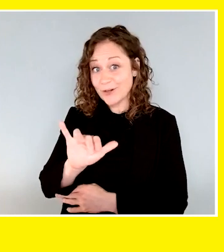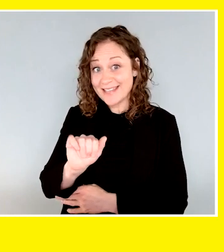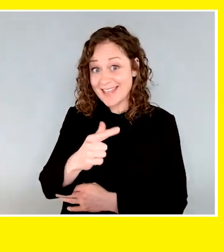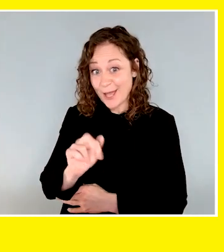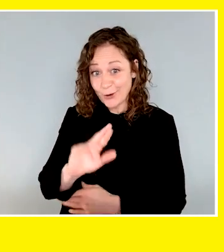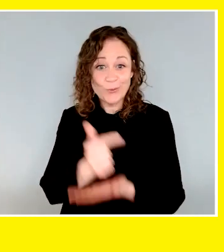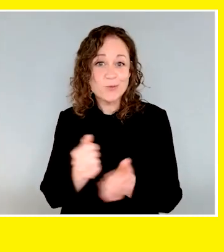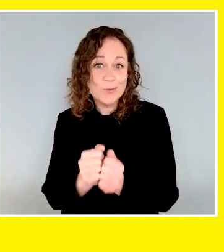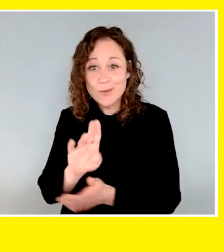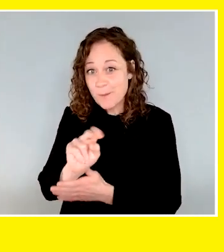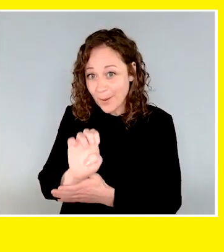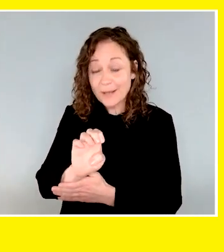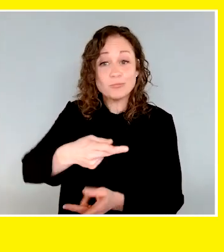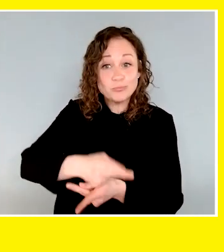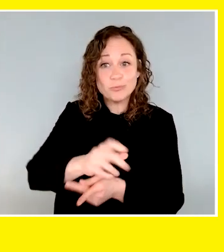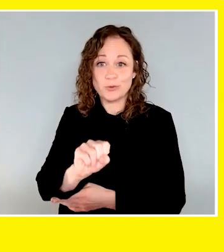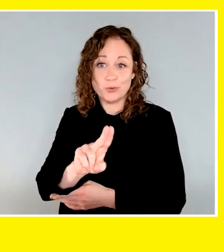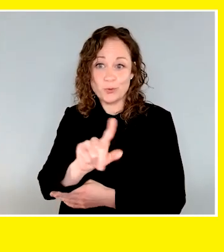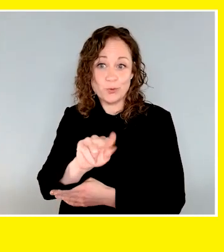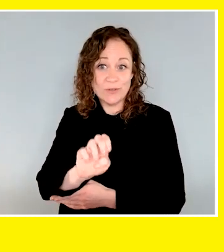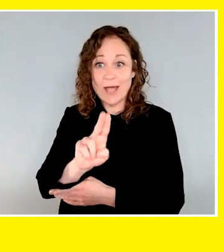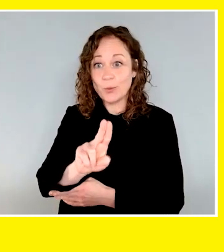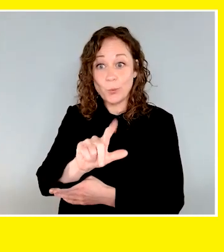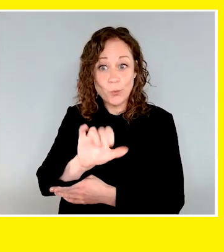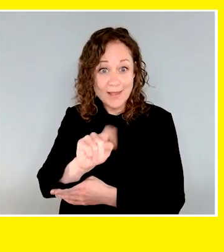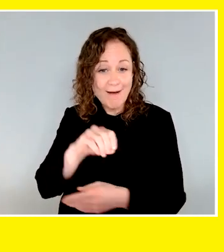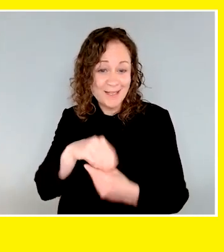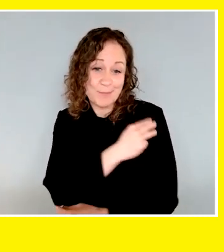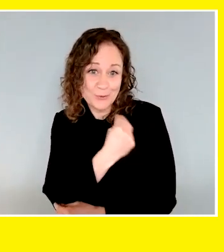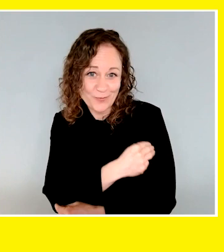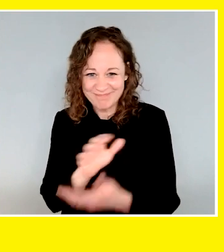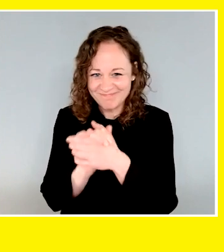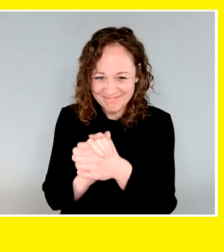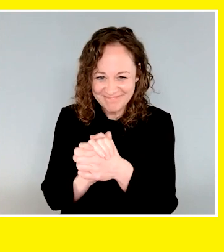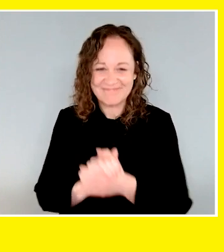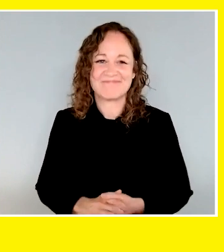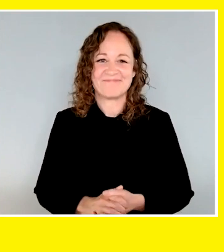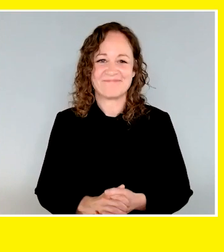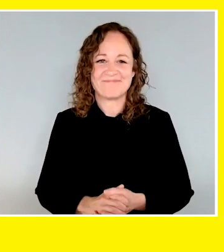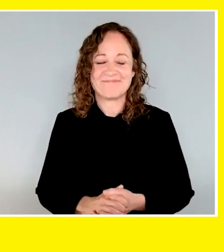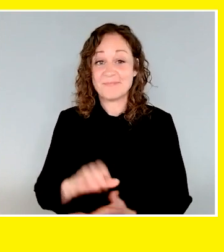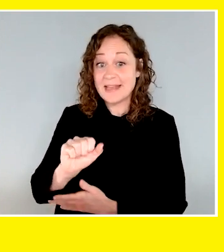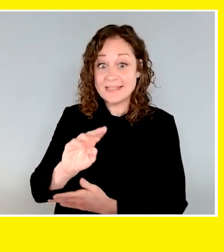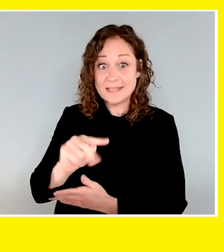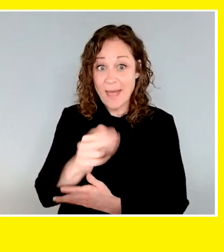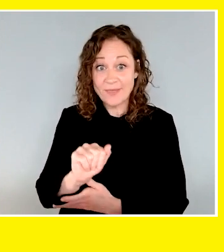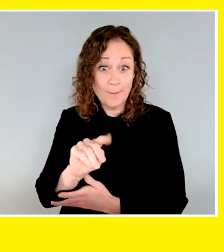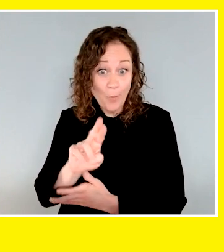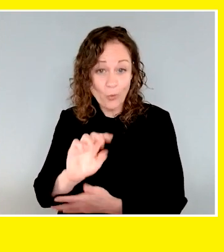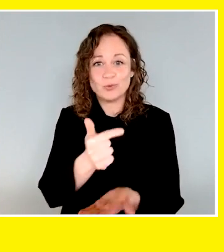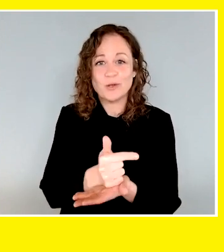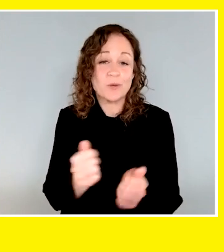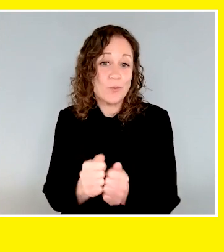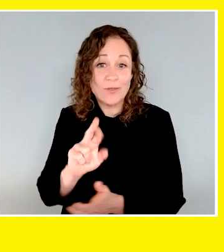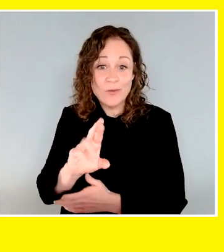Yagar is graduating with Bonnie, who was raised by Susan Uliot in Manitoba. Congratulations, Jennifer and Bonnie. Samantha